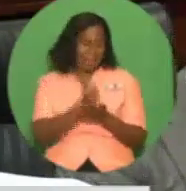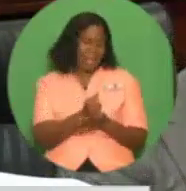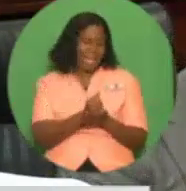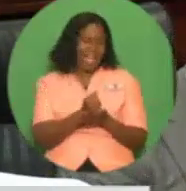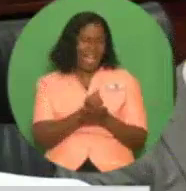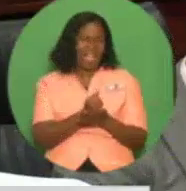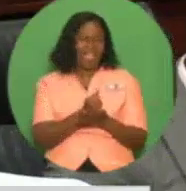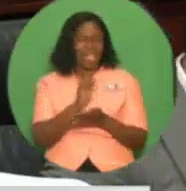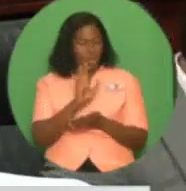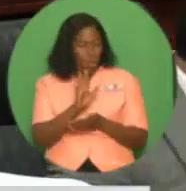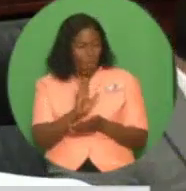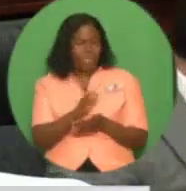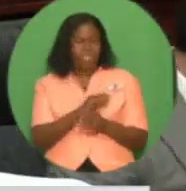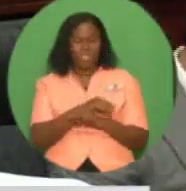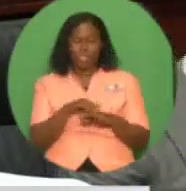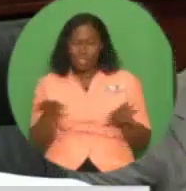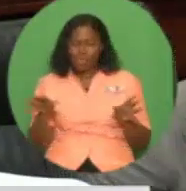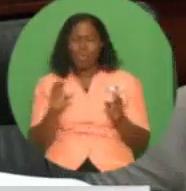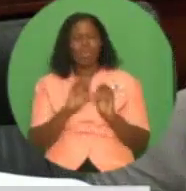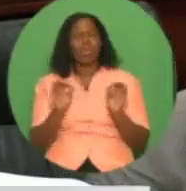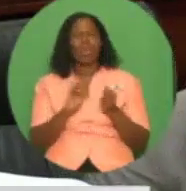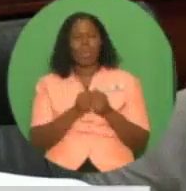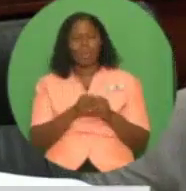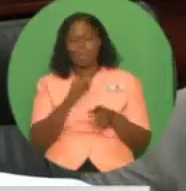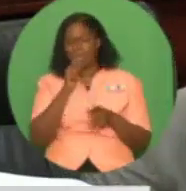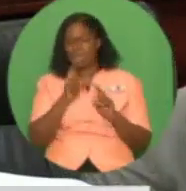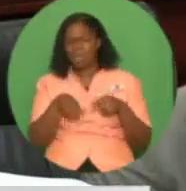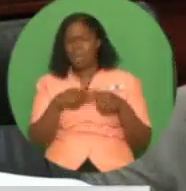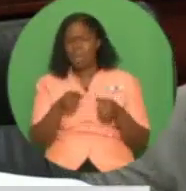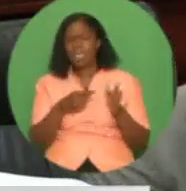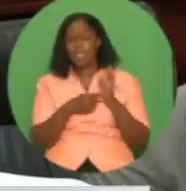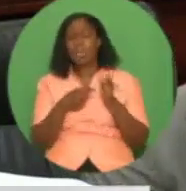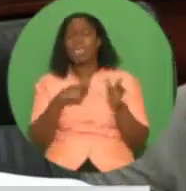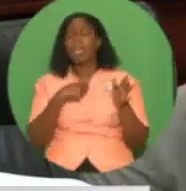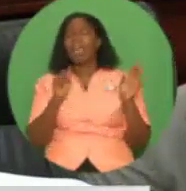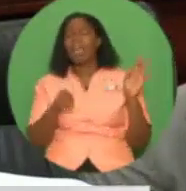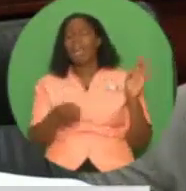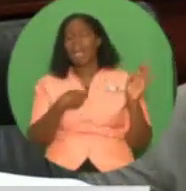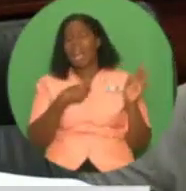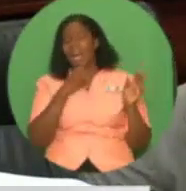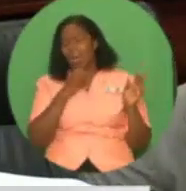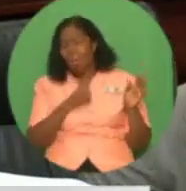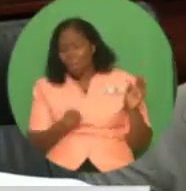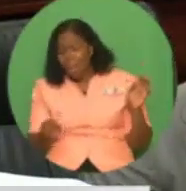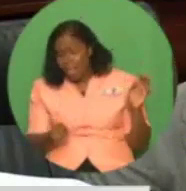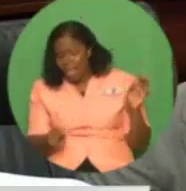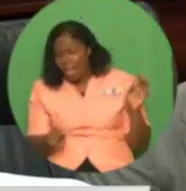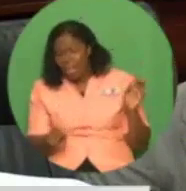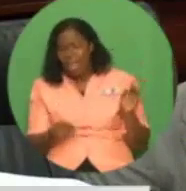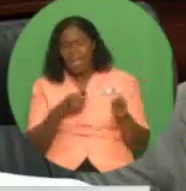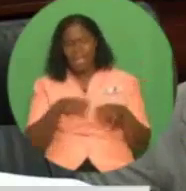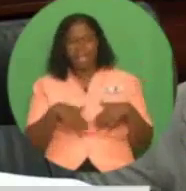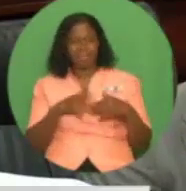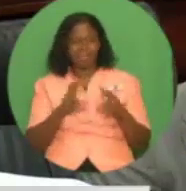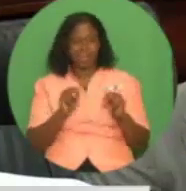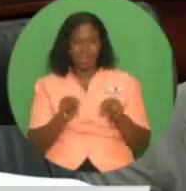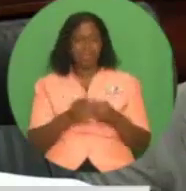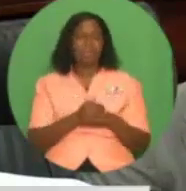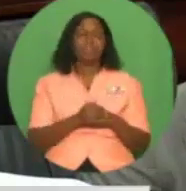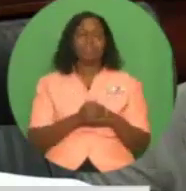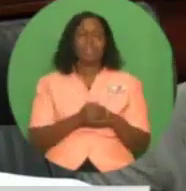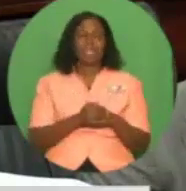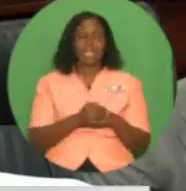reduce repeat clients, and an integrated social enterprise management system will shorten the grant processing timeframes.